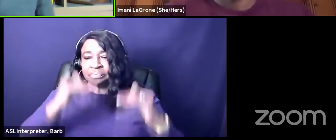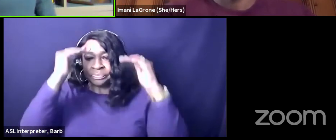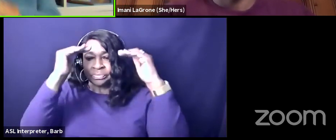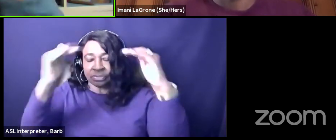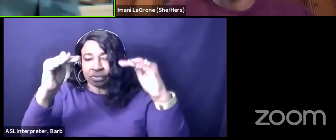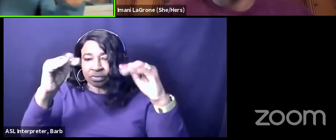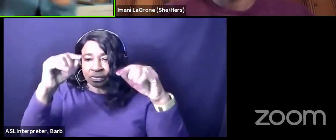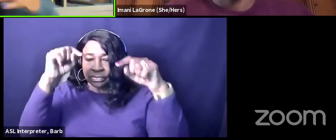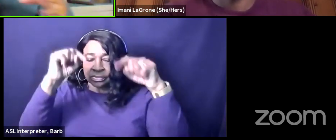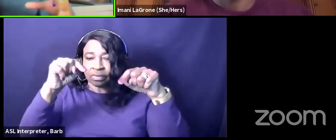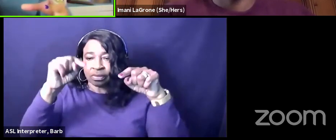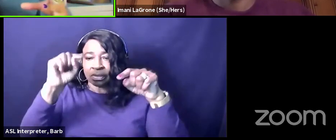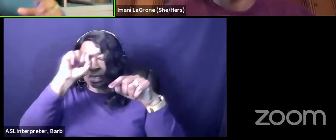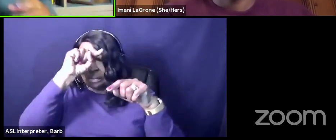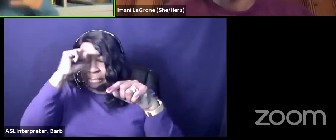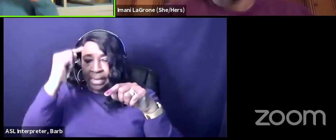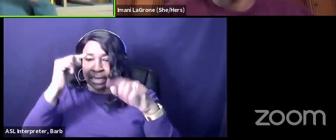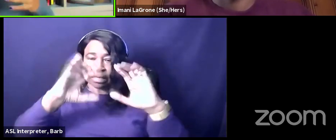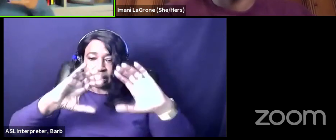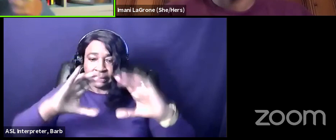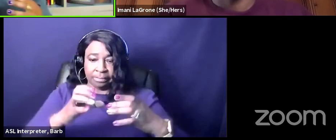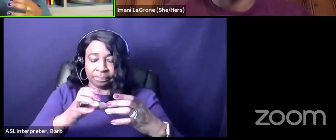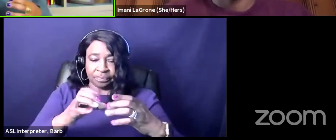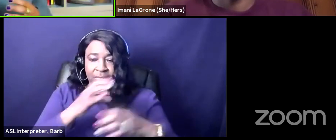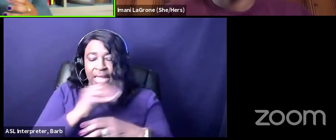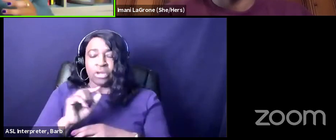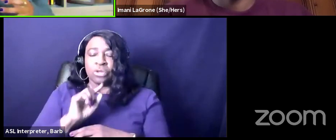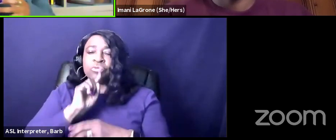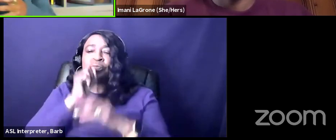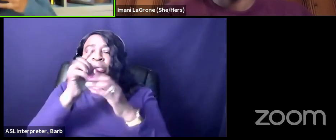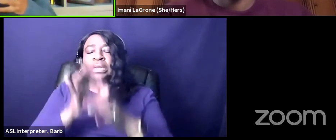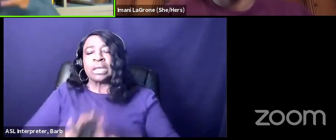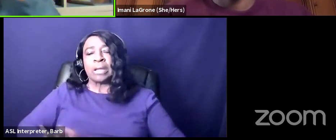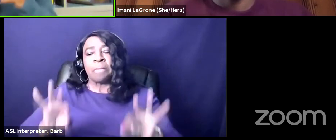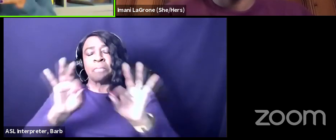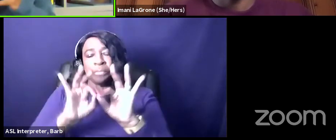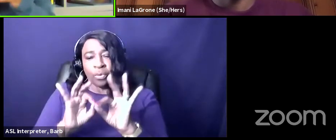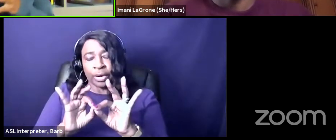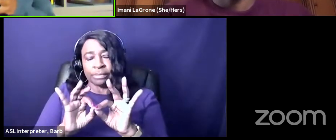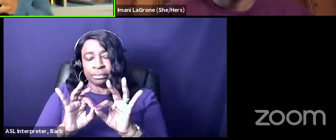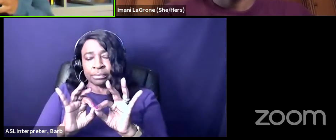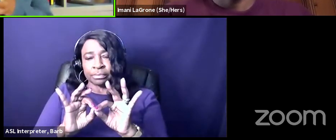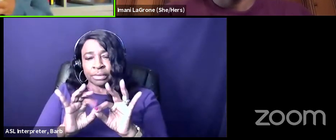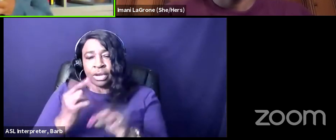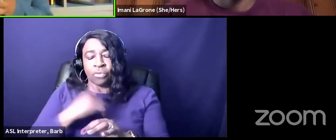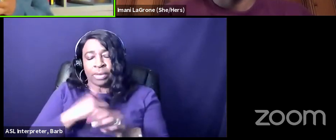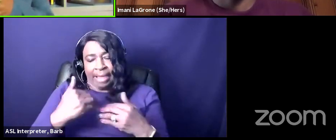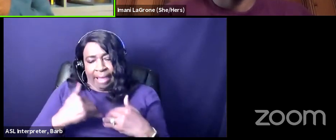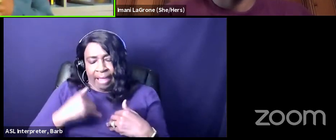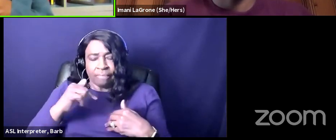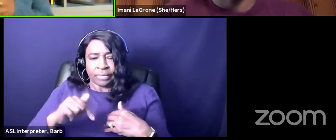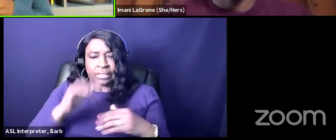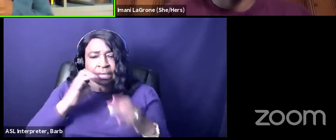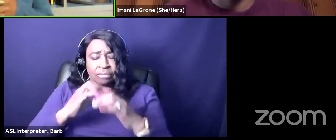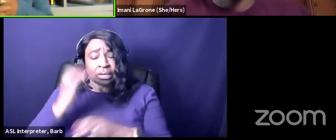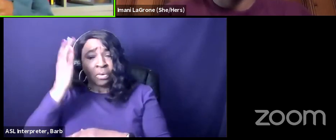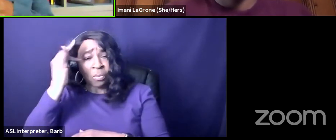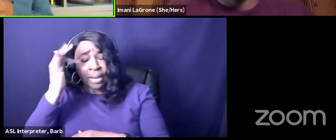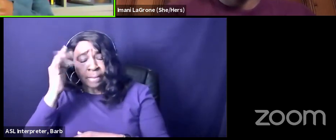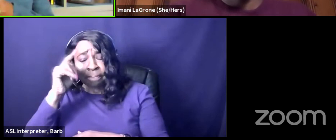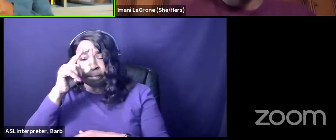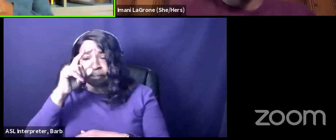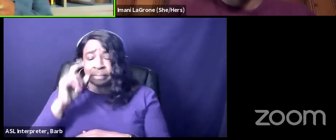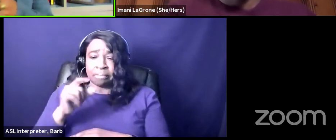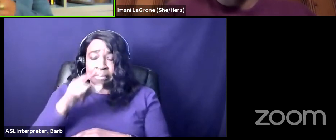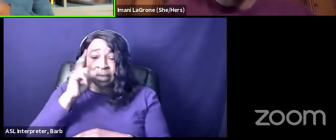black american this blackness category and it's really important that we have this conversation and it's a hard conversation to